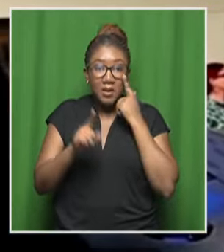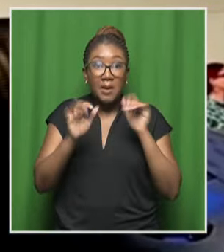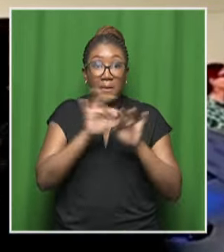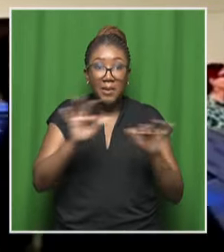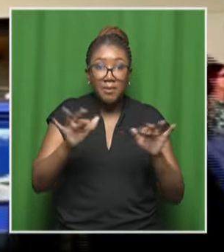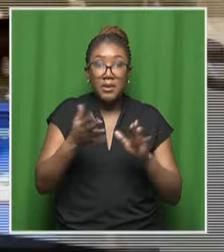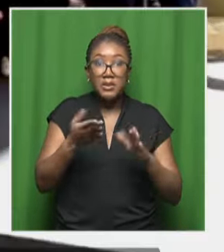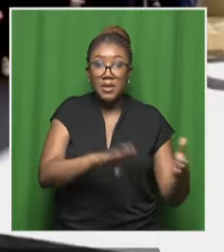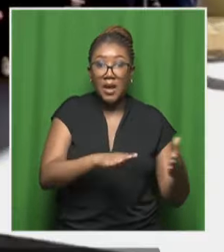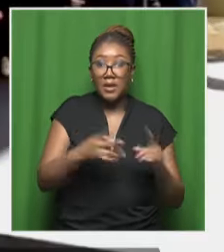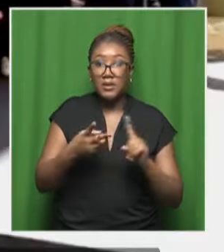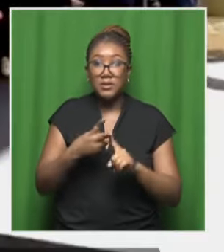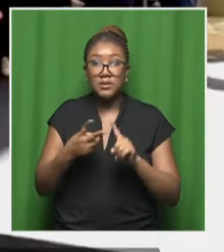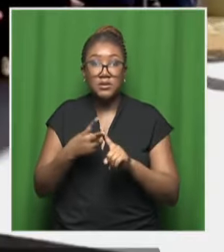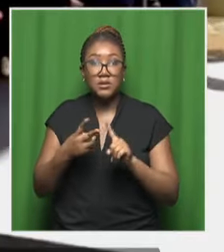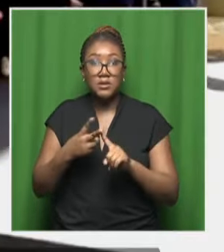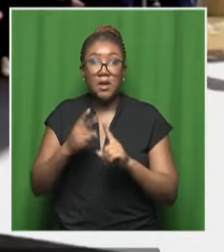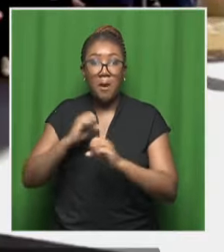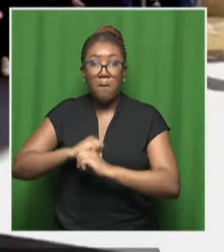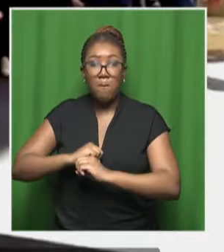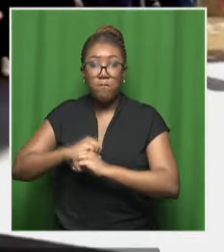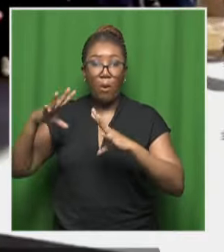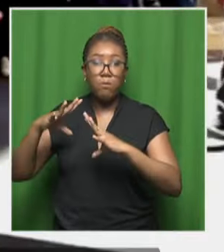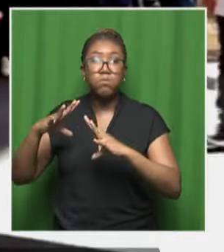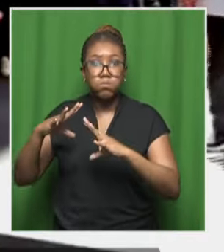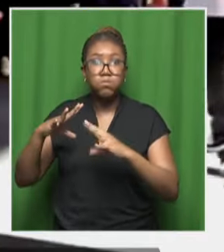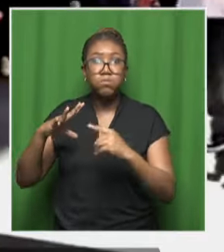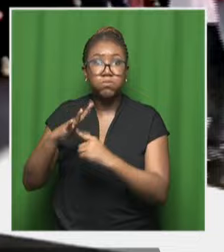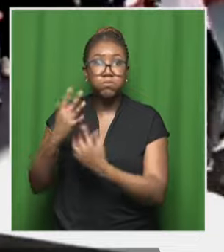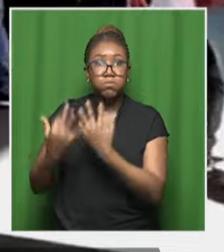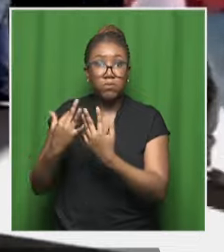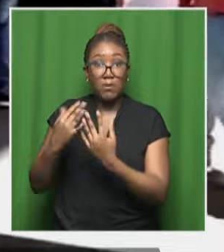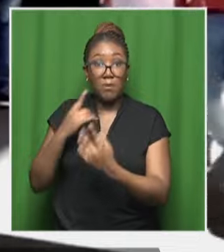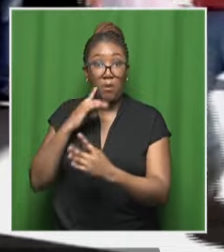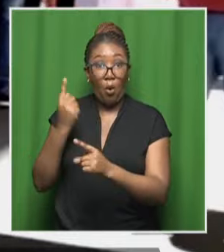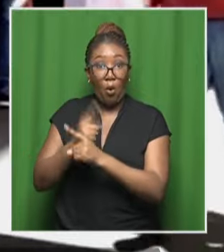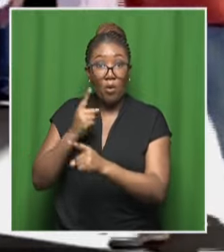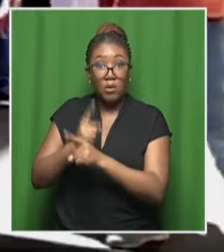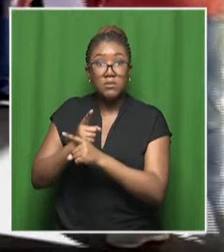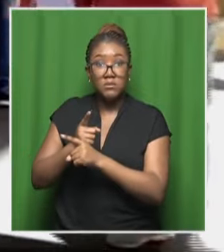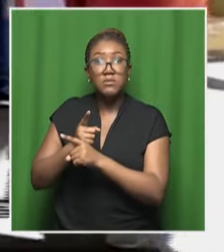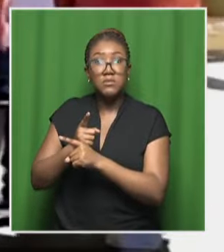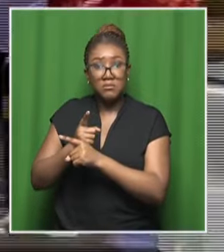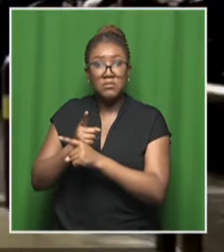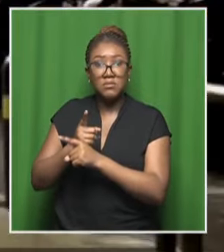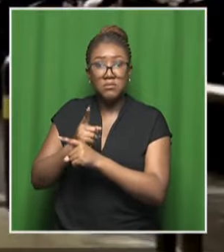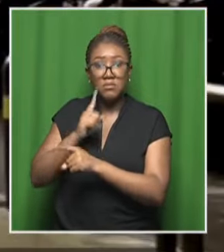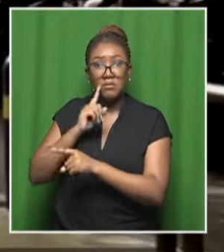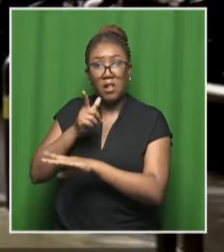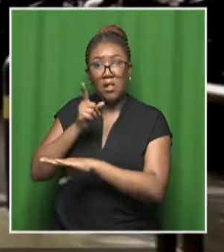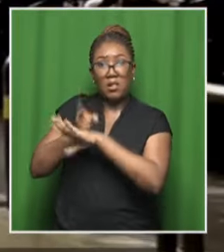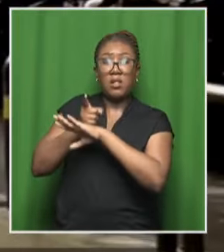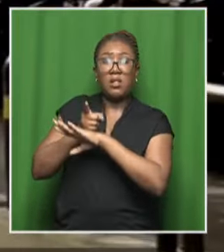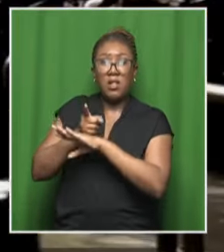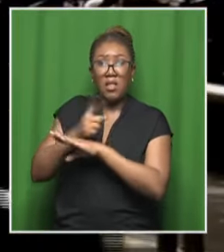devices into bombs, threatening the safety of all